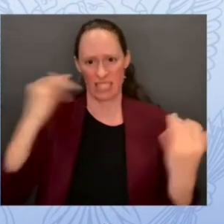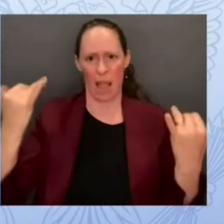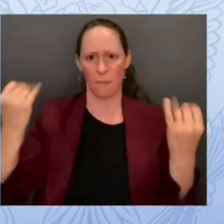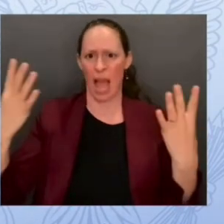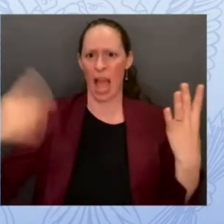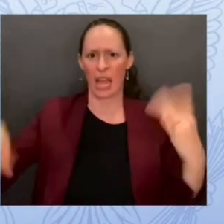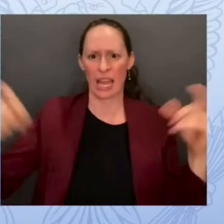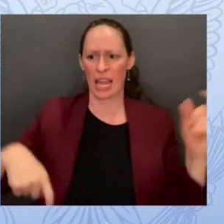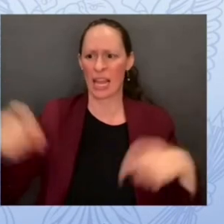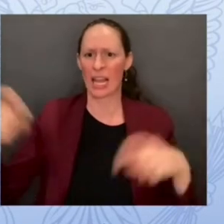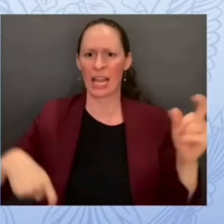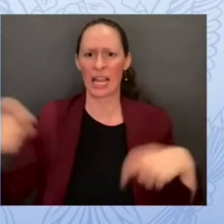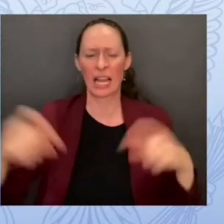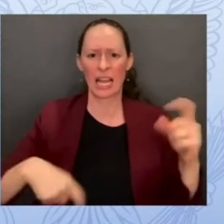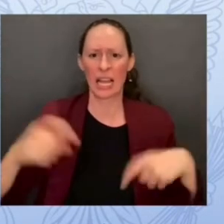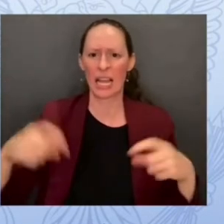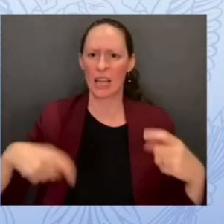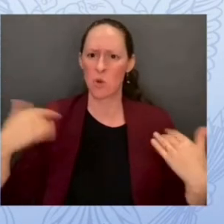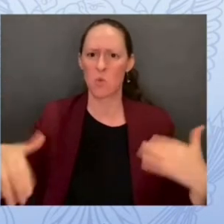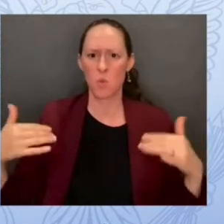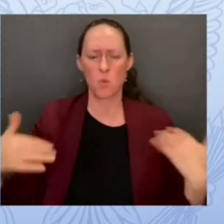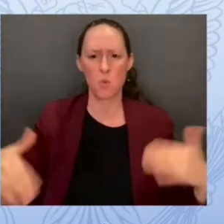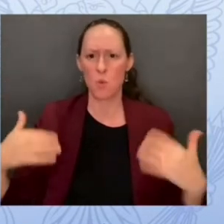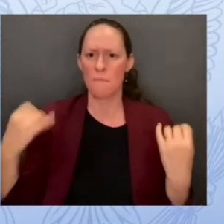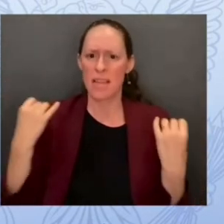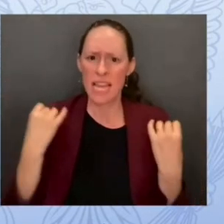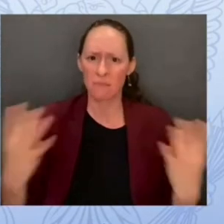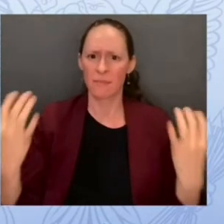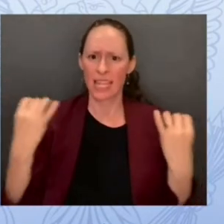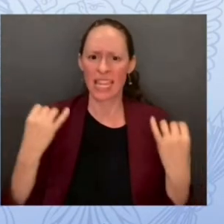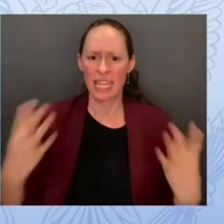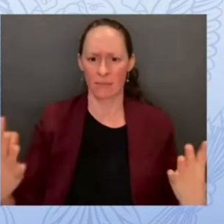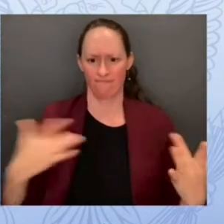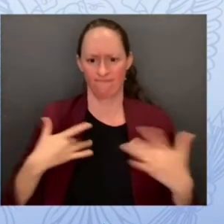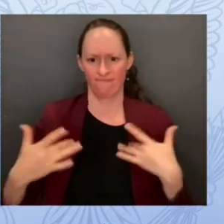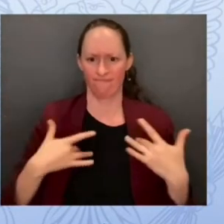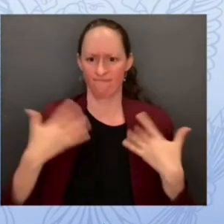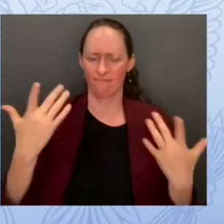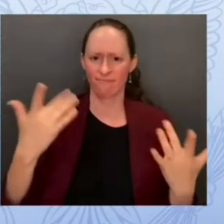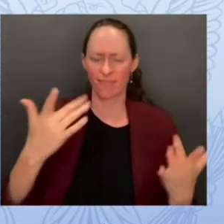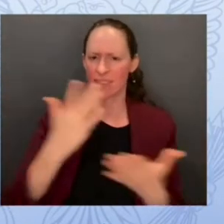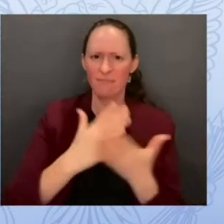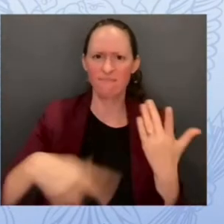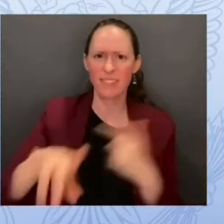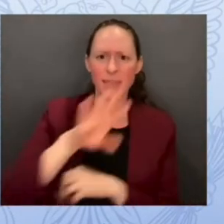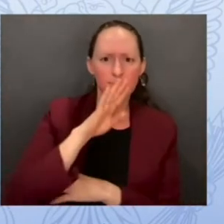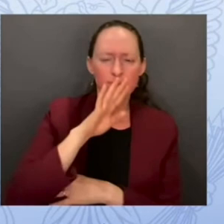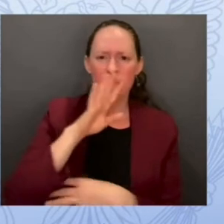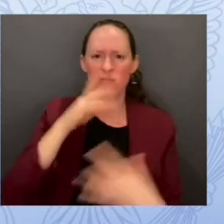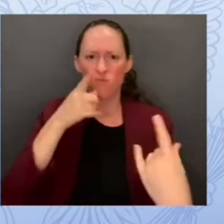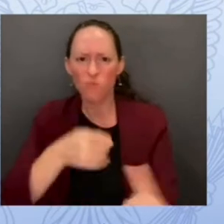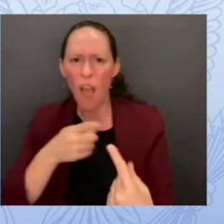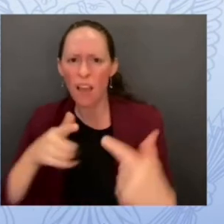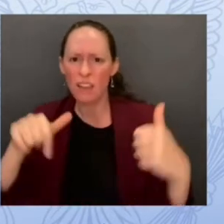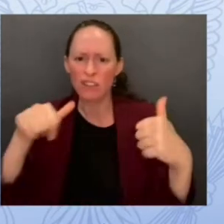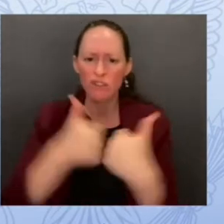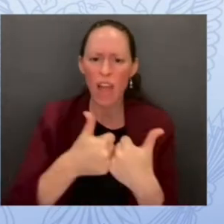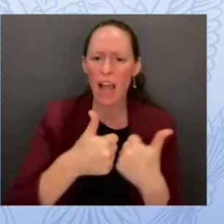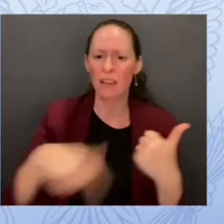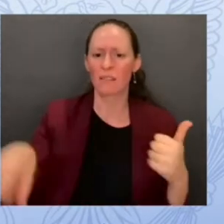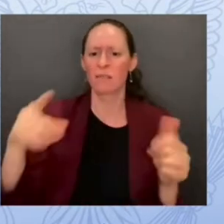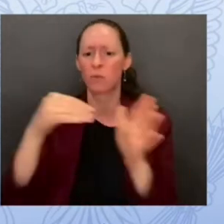The challenges that students, teachers, parents, administrators, school board members, front office staff,